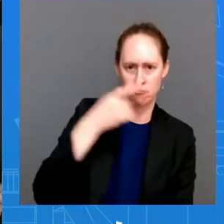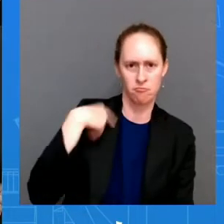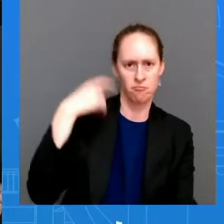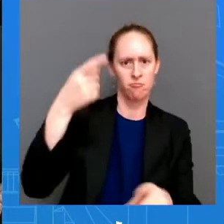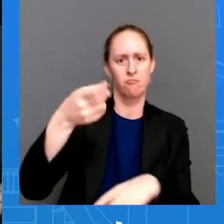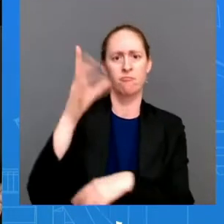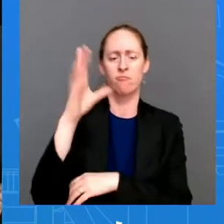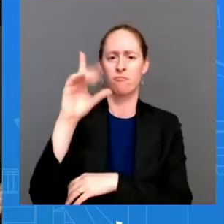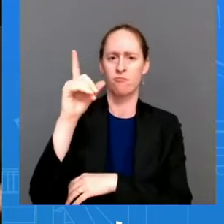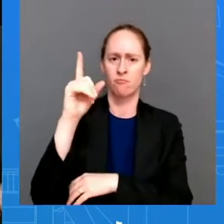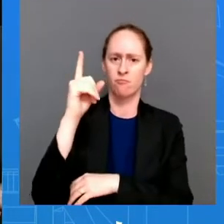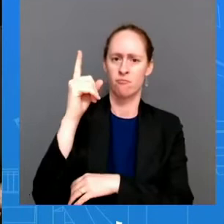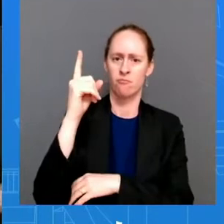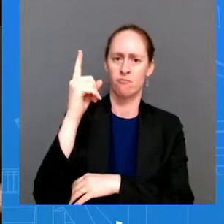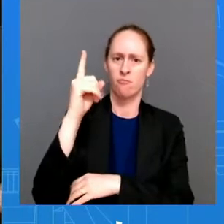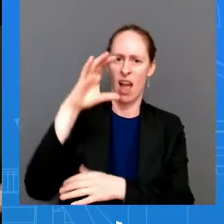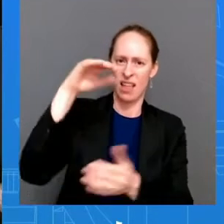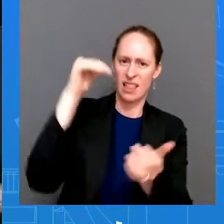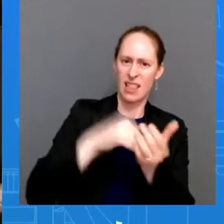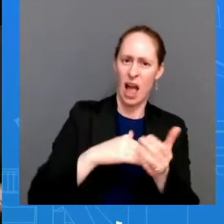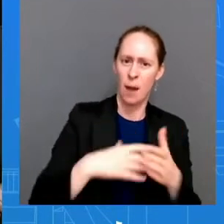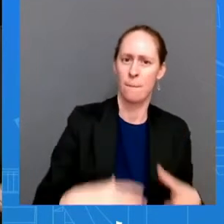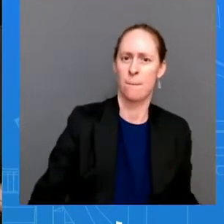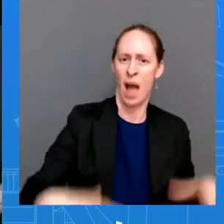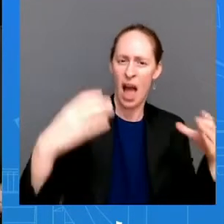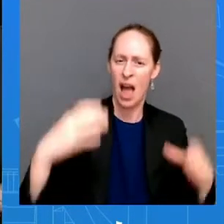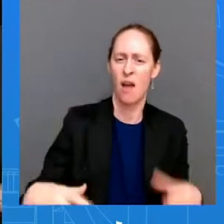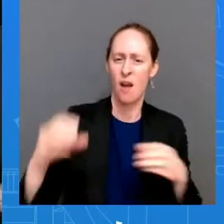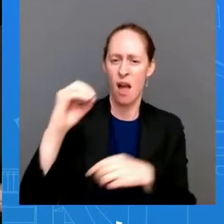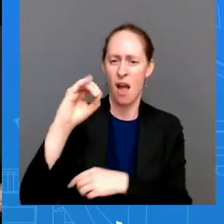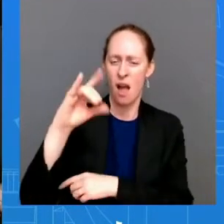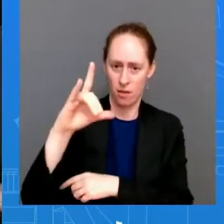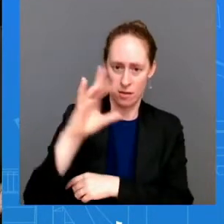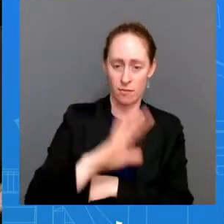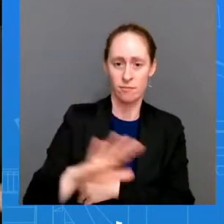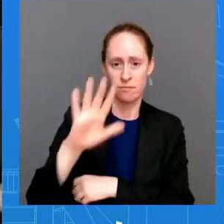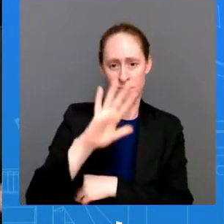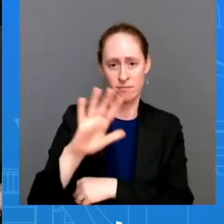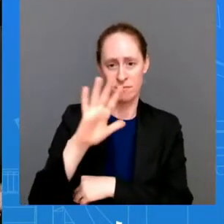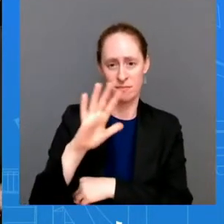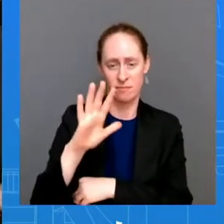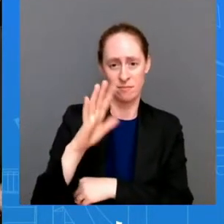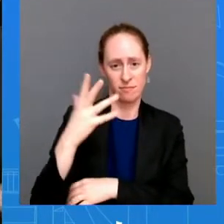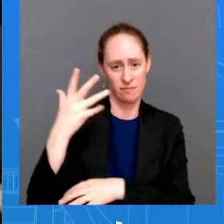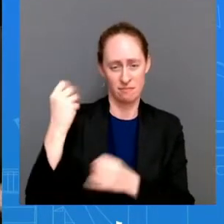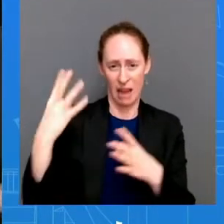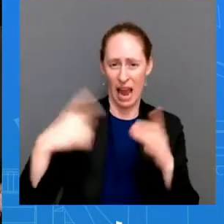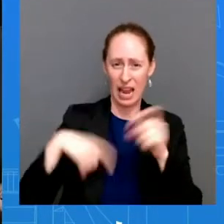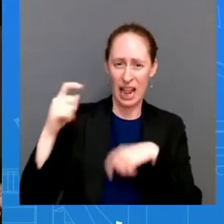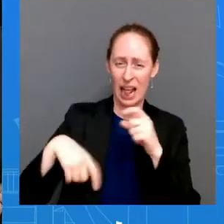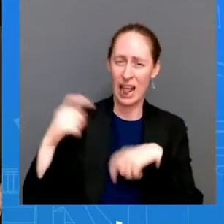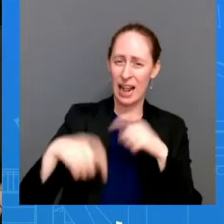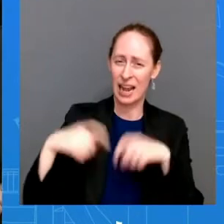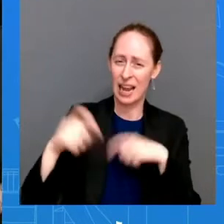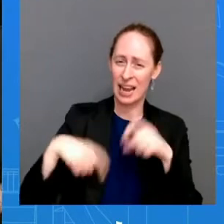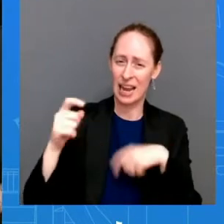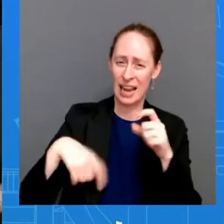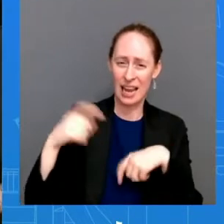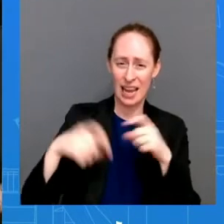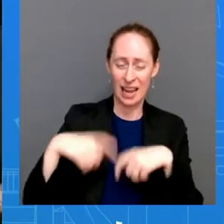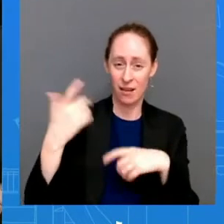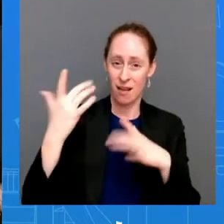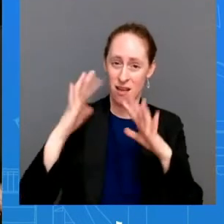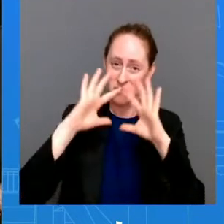of global oil demand in a day and it's essentially a rounding error when analysts say that the kingdom can increase production by at least five